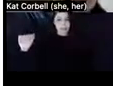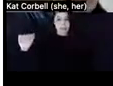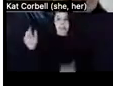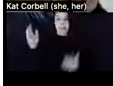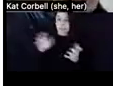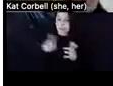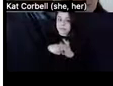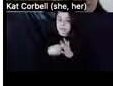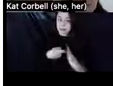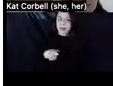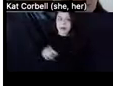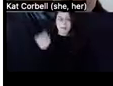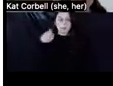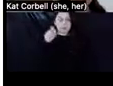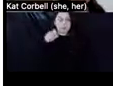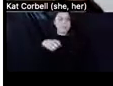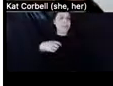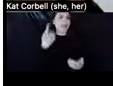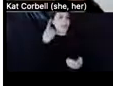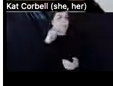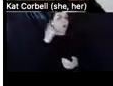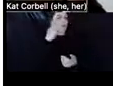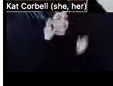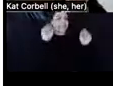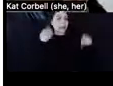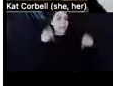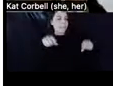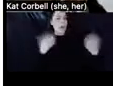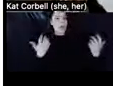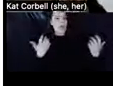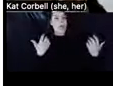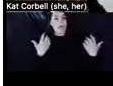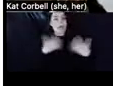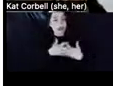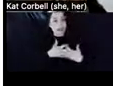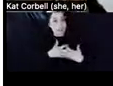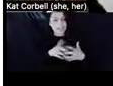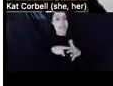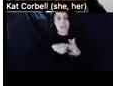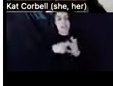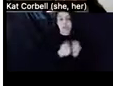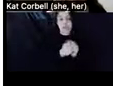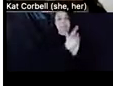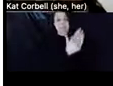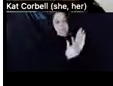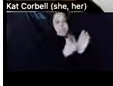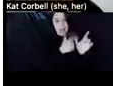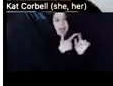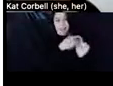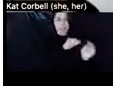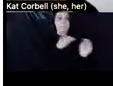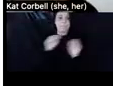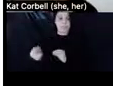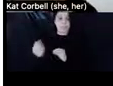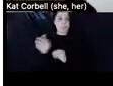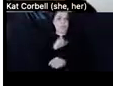Um, okay. So, just in talking about reasonable accommodations, um, we always start off with the law and then we will move into realities. So the law